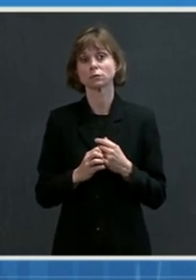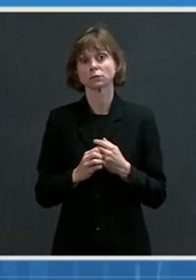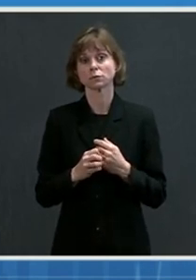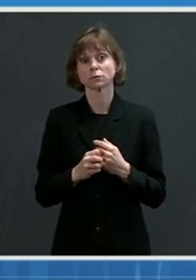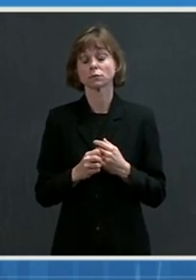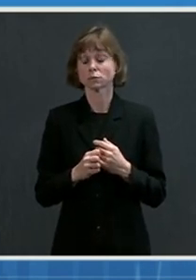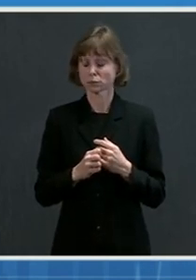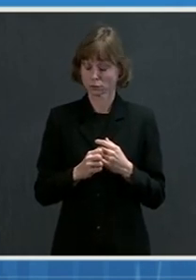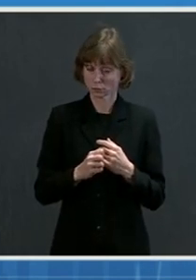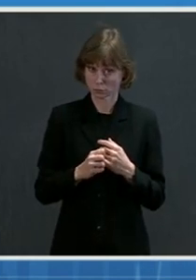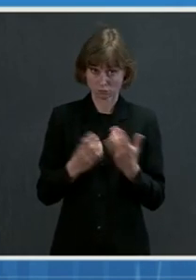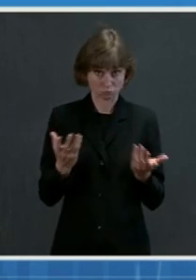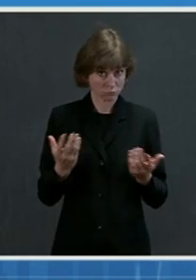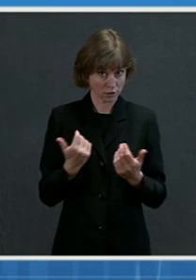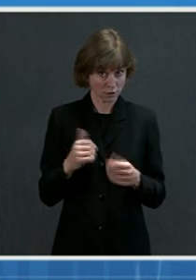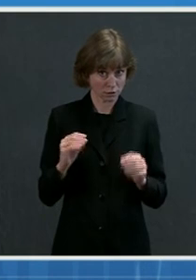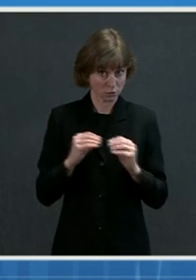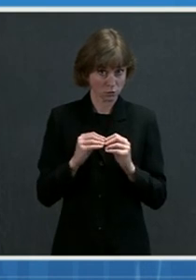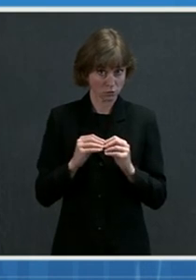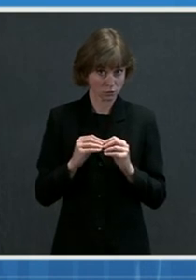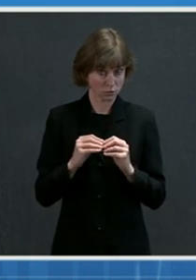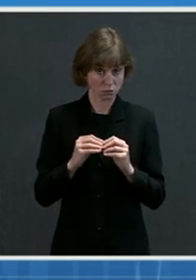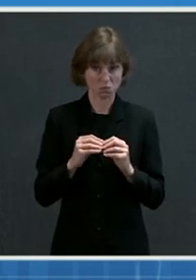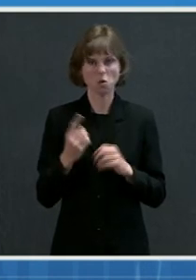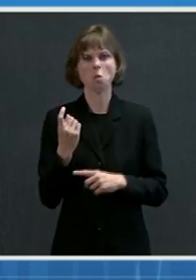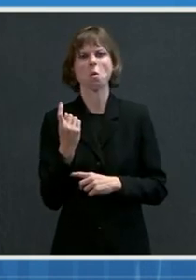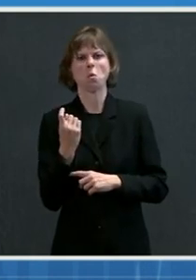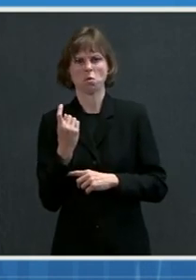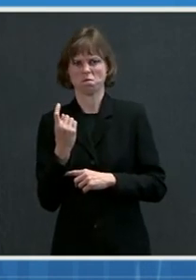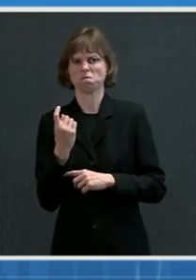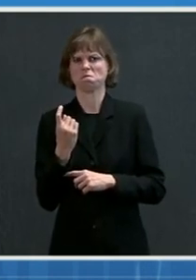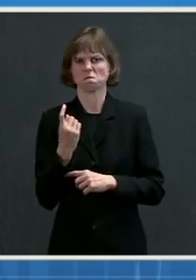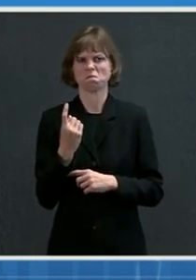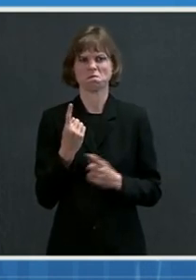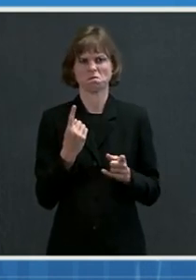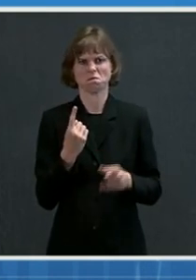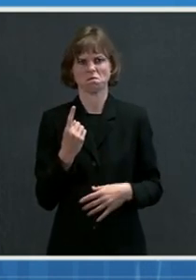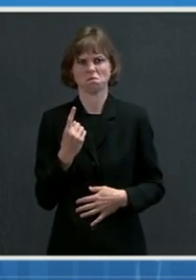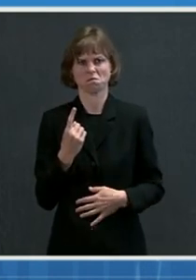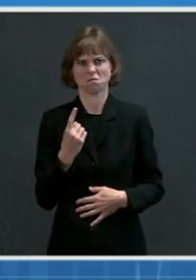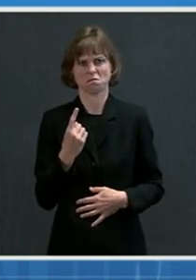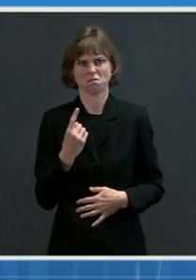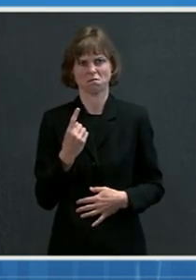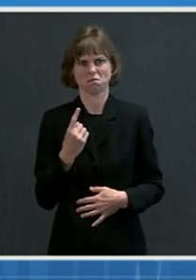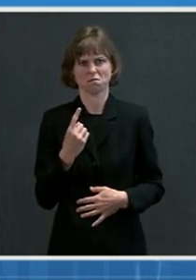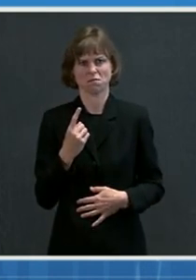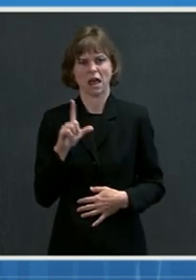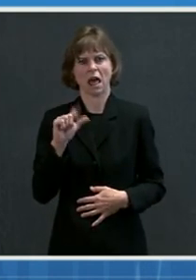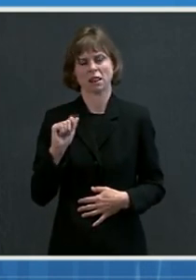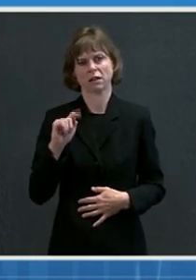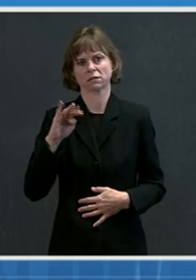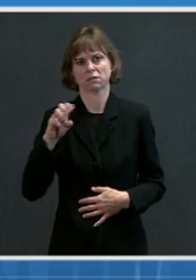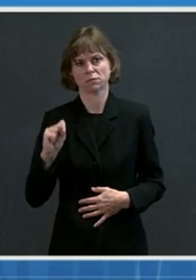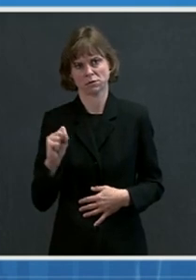Kevin, we have any others? We can do one more. We'll go to Chris Majarian at the Los Angeles Times.